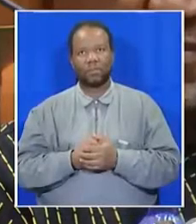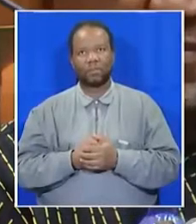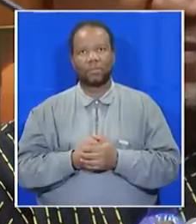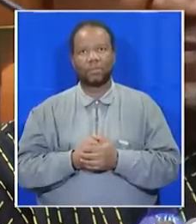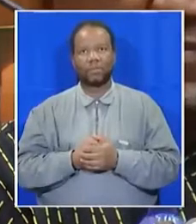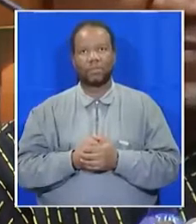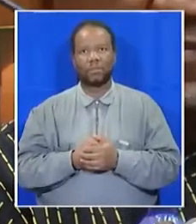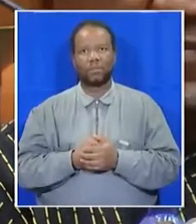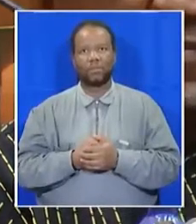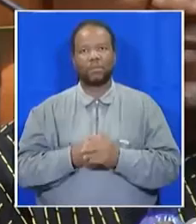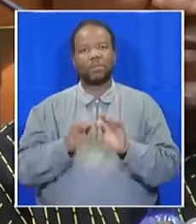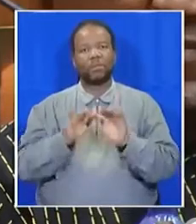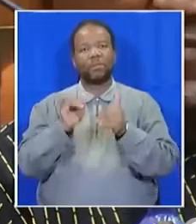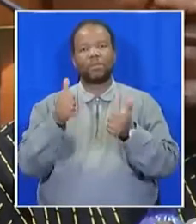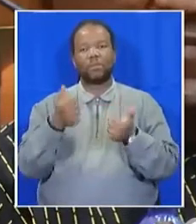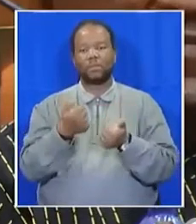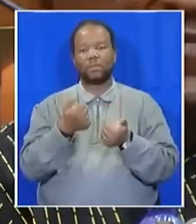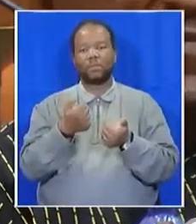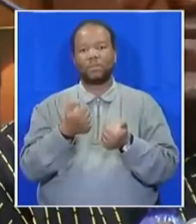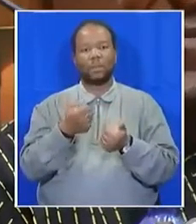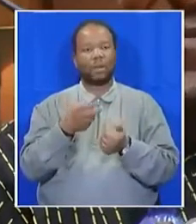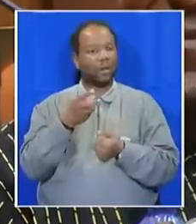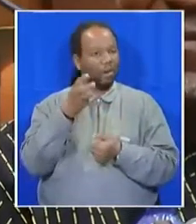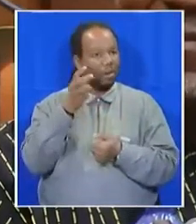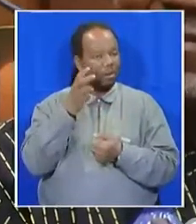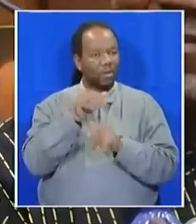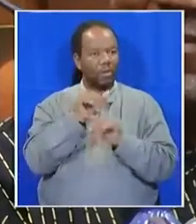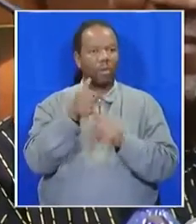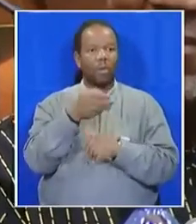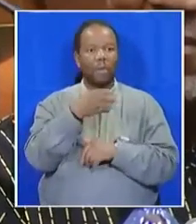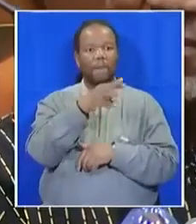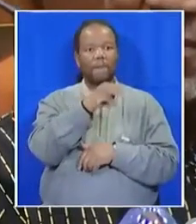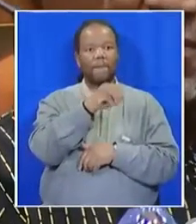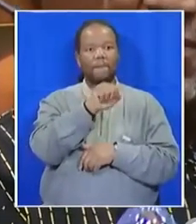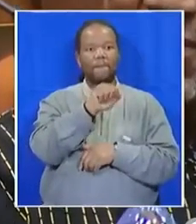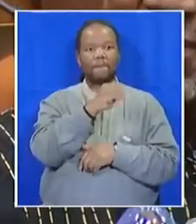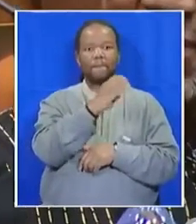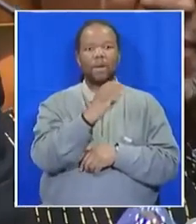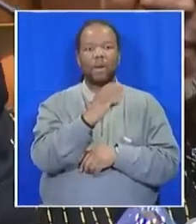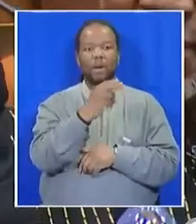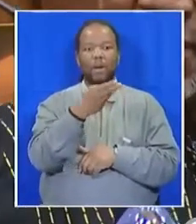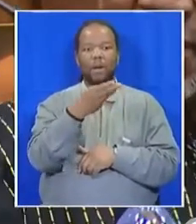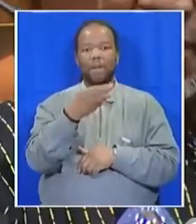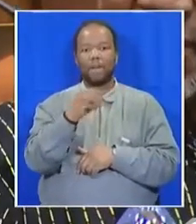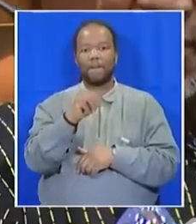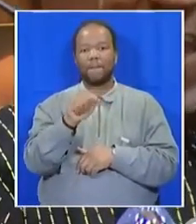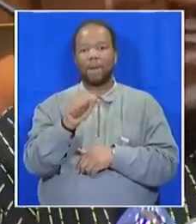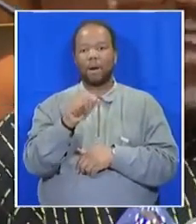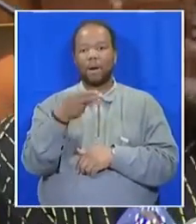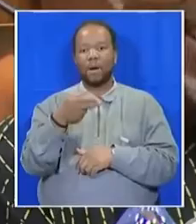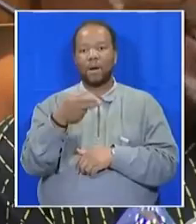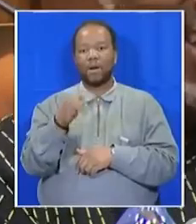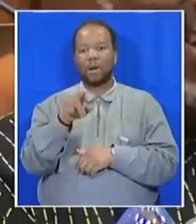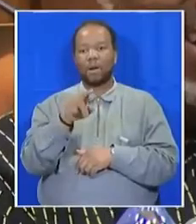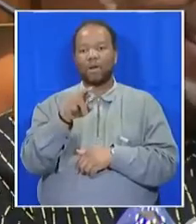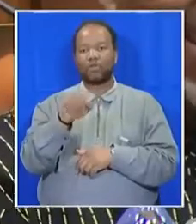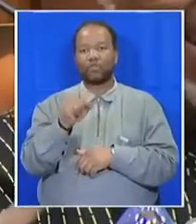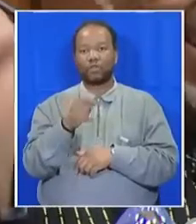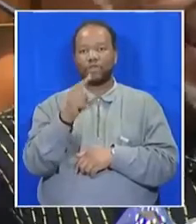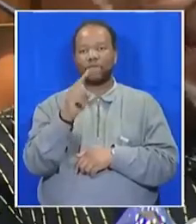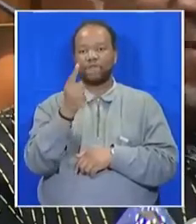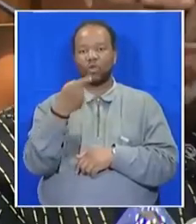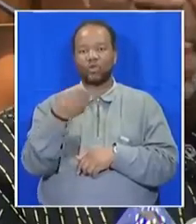to Mac Maharaj, this is not the first time that he has ambushed me. So it doesn't come as a surprise.